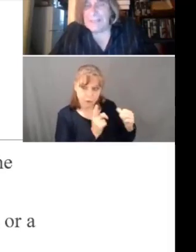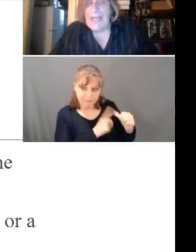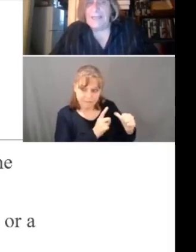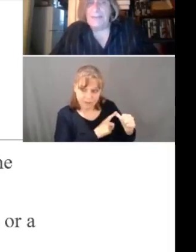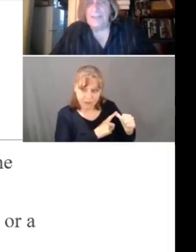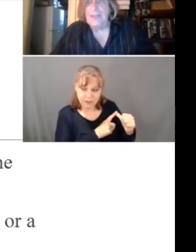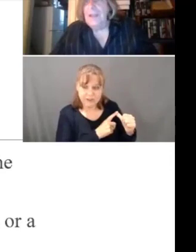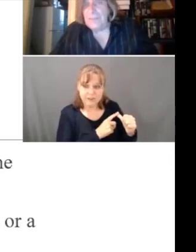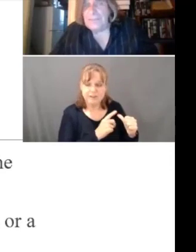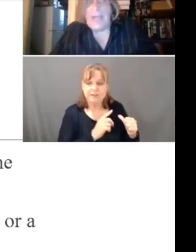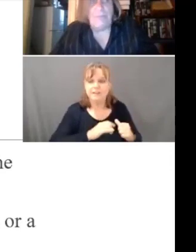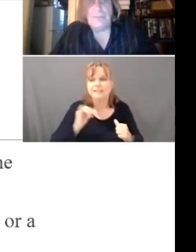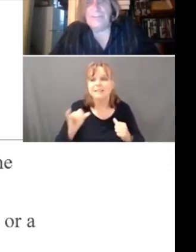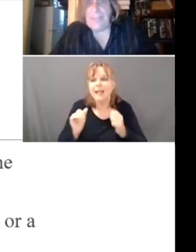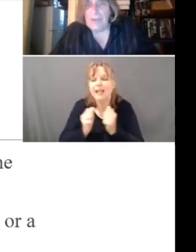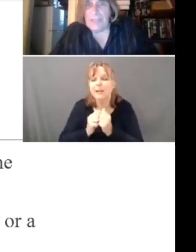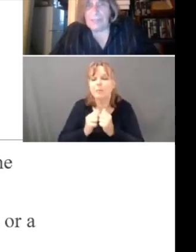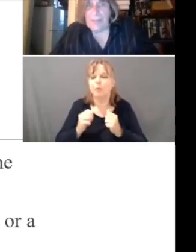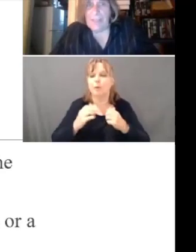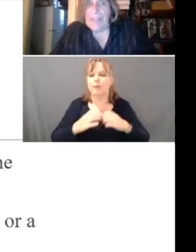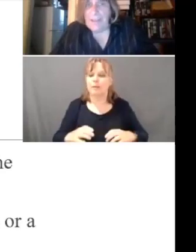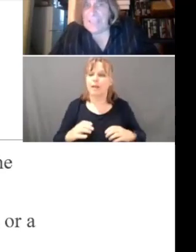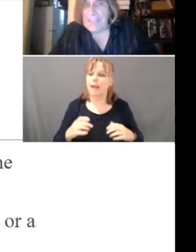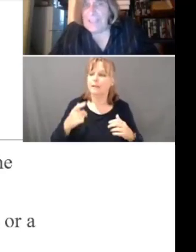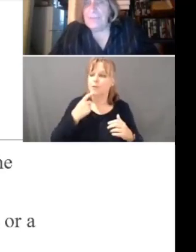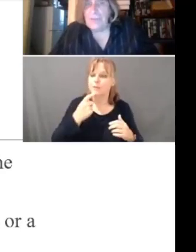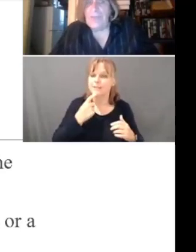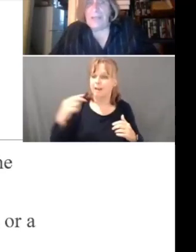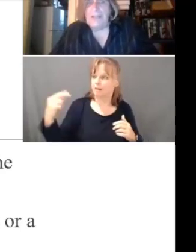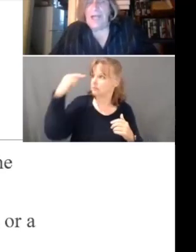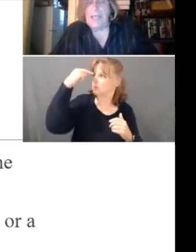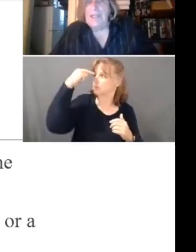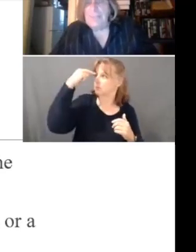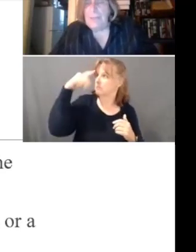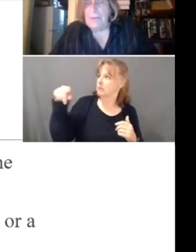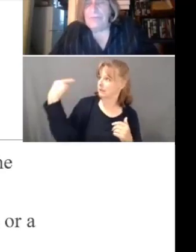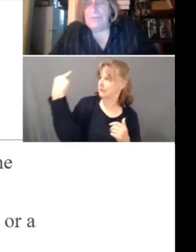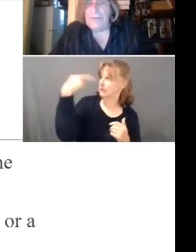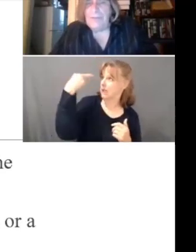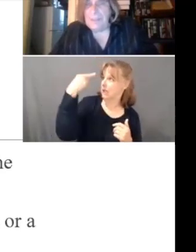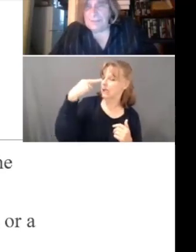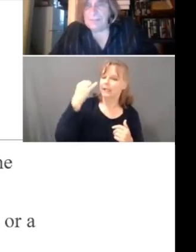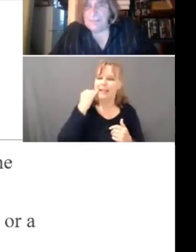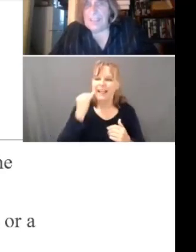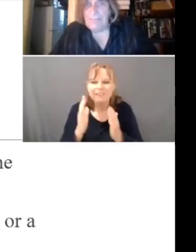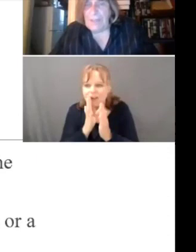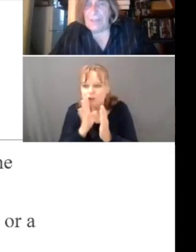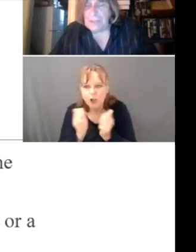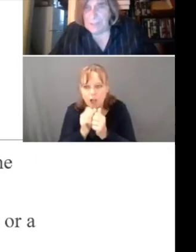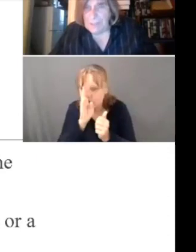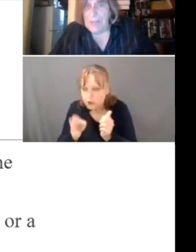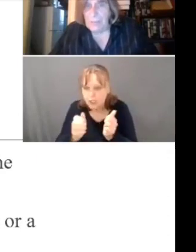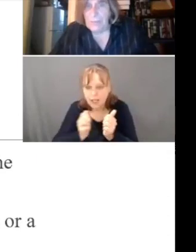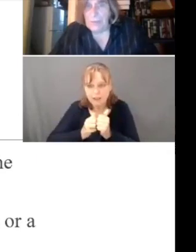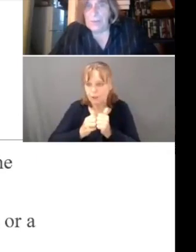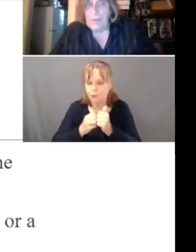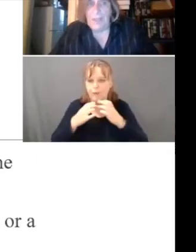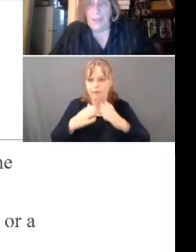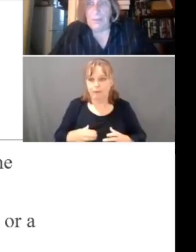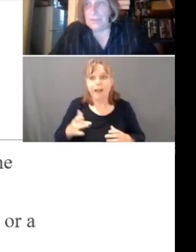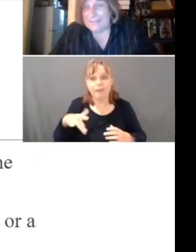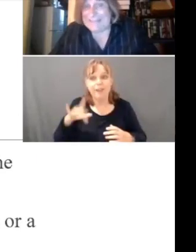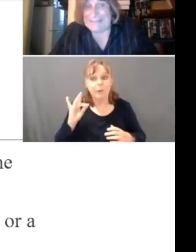like my client who said, the staff was staring at me. If they interviewed that client, they would have found out that that staff punched them in the mouth,